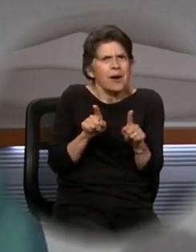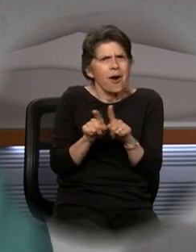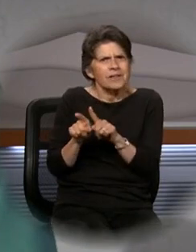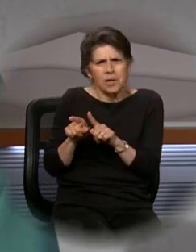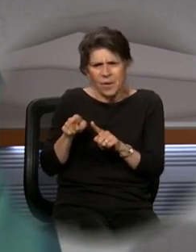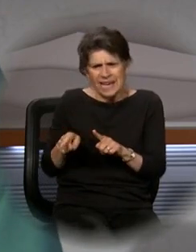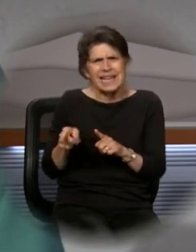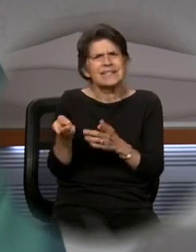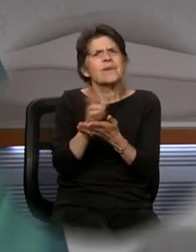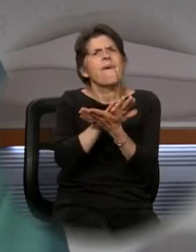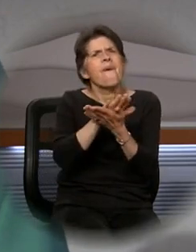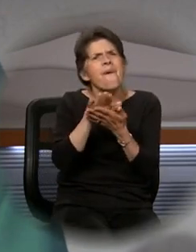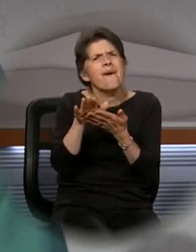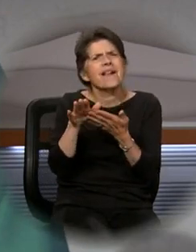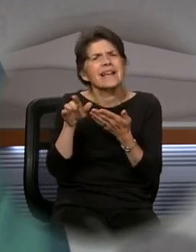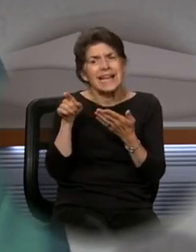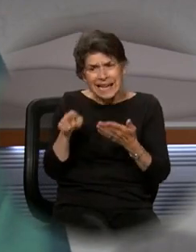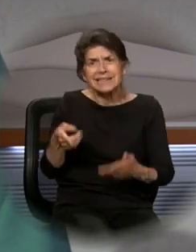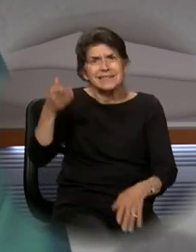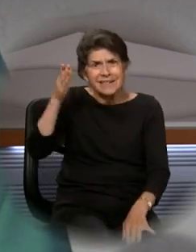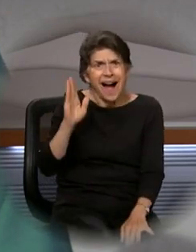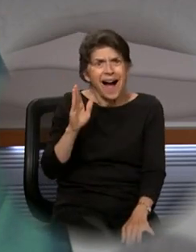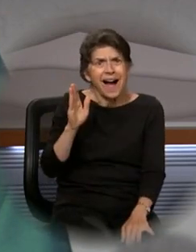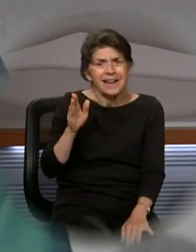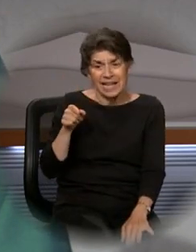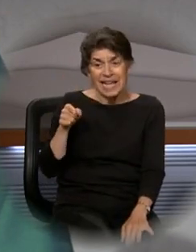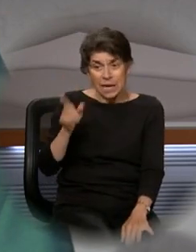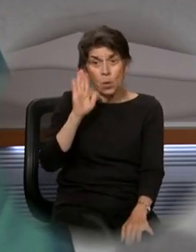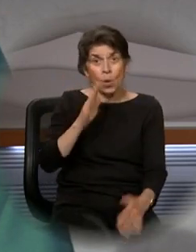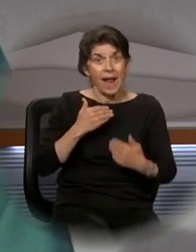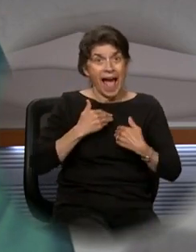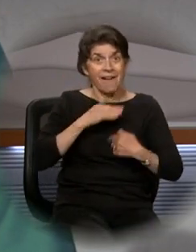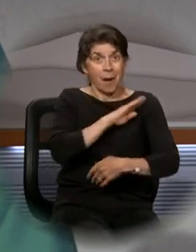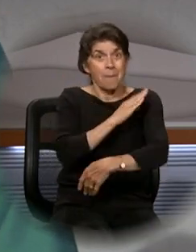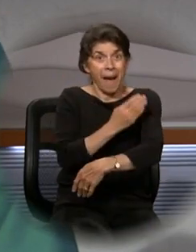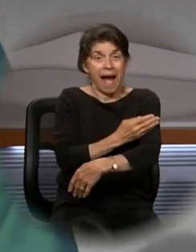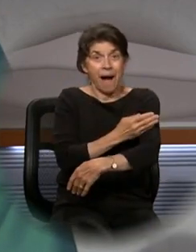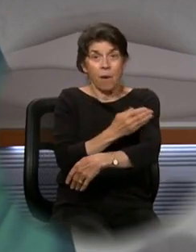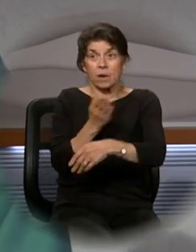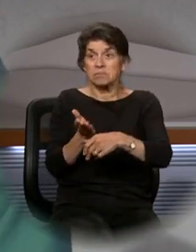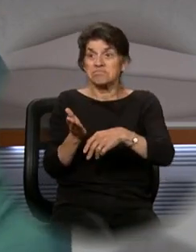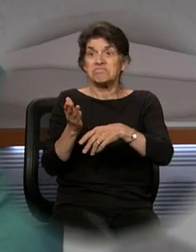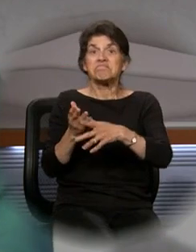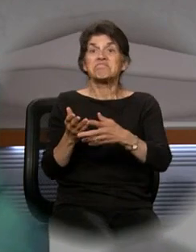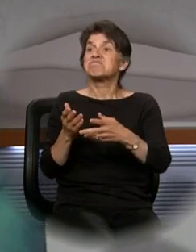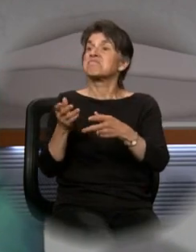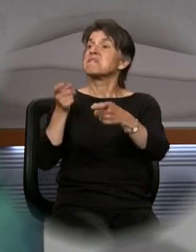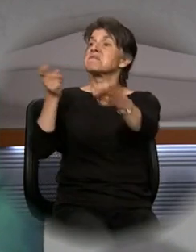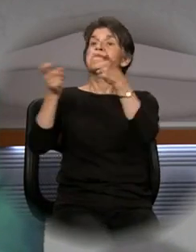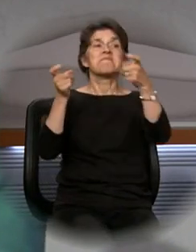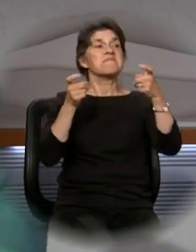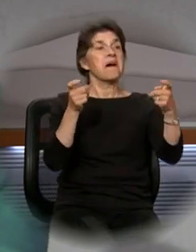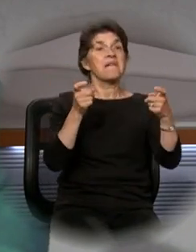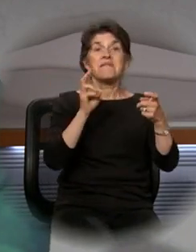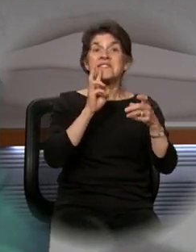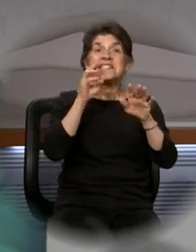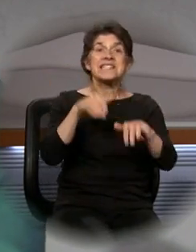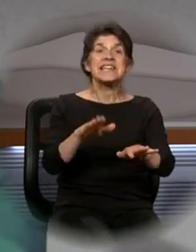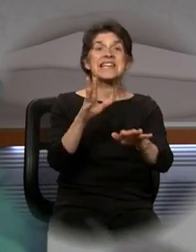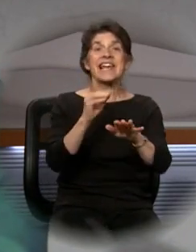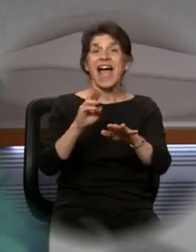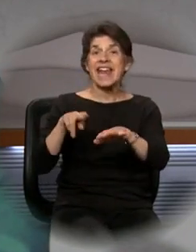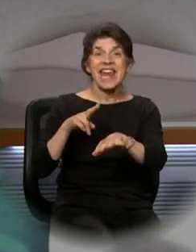his divinity, that this is God who would have power over the sea and all of nature. The very